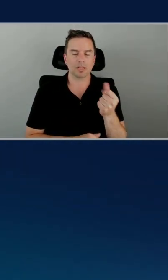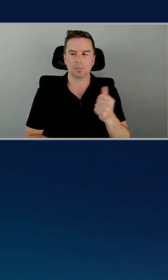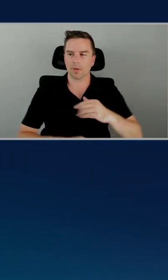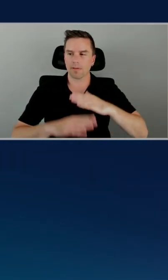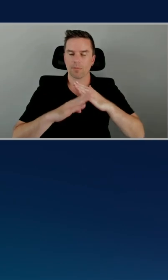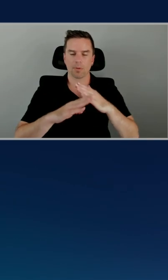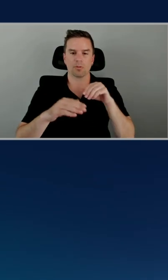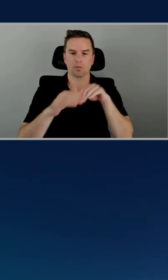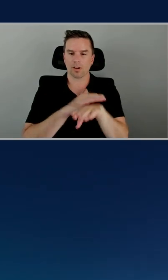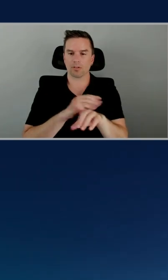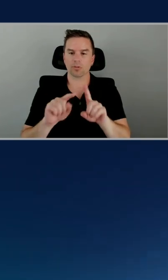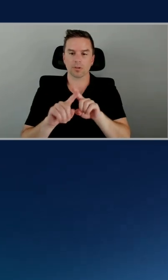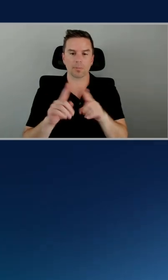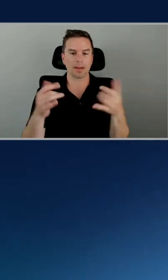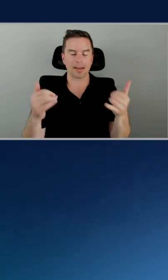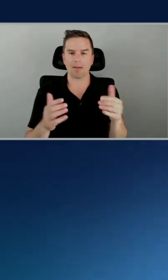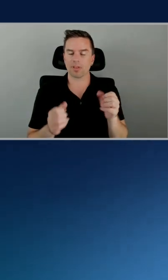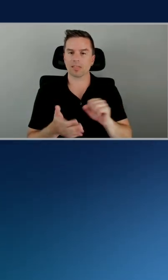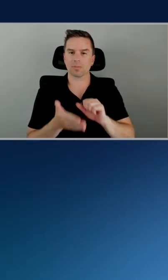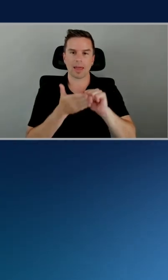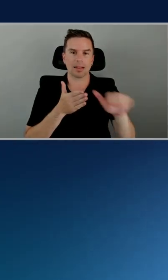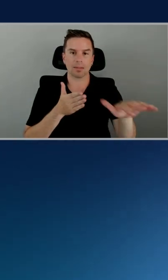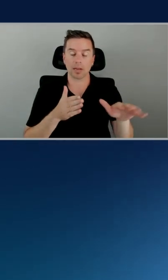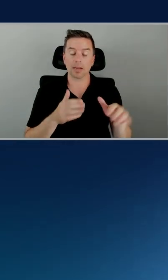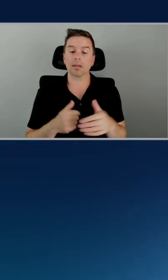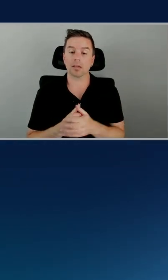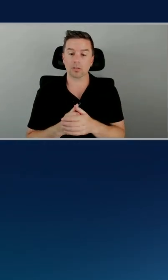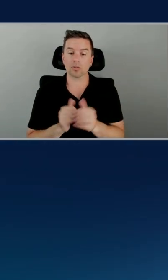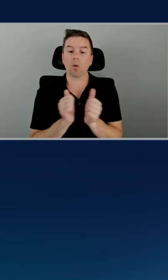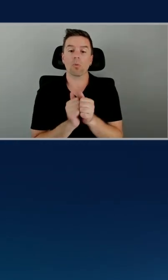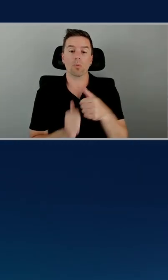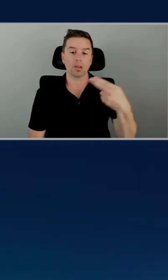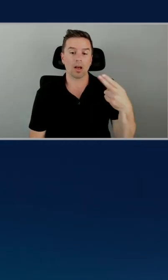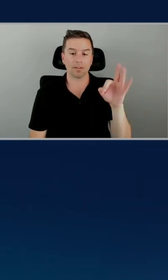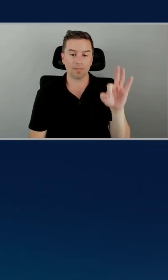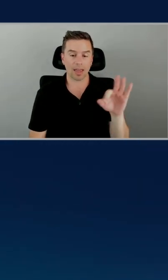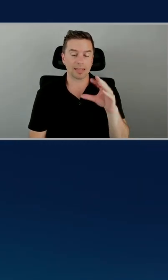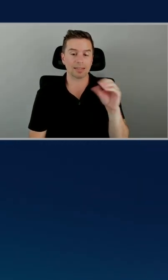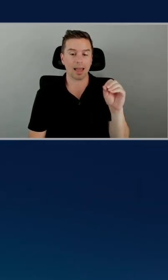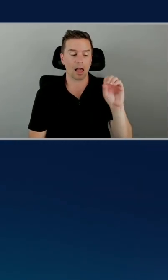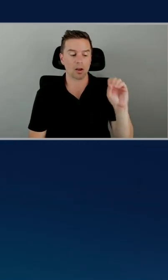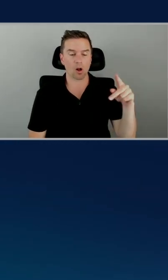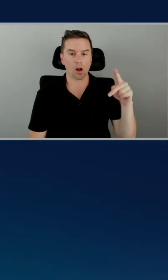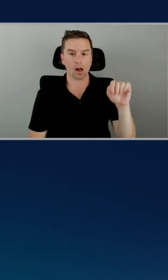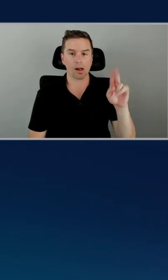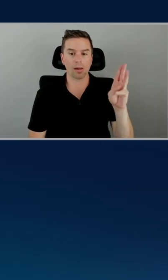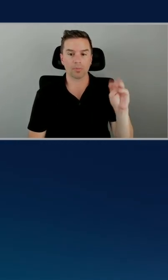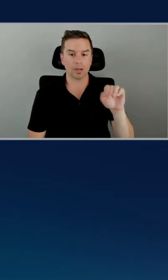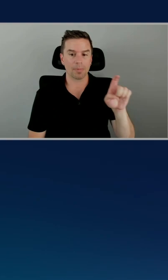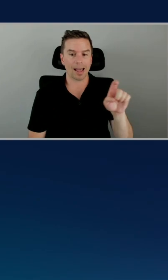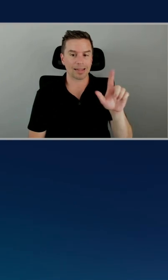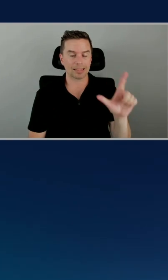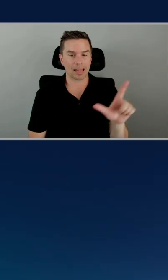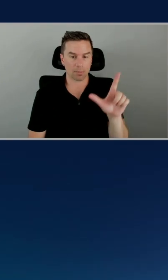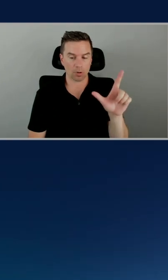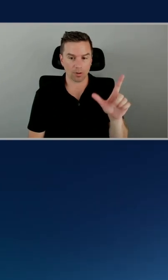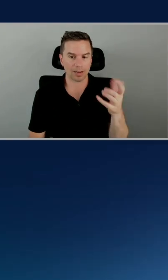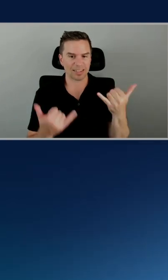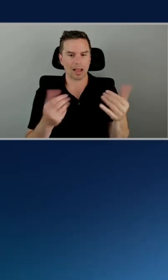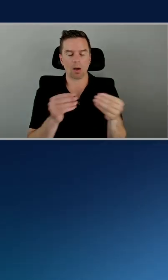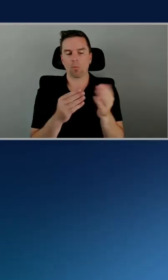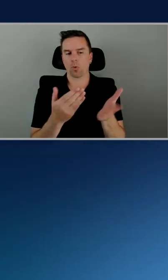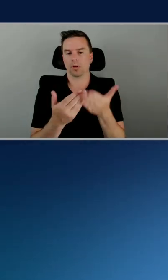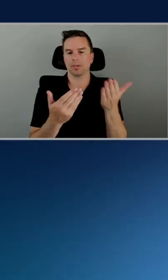eliminated. With the Hugging Face Optimum X library, it's really easy now to do training and